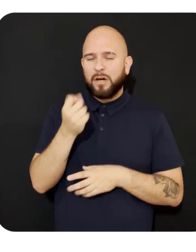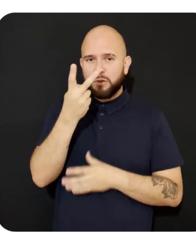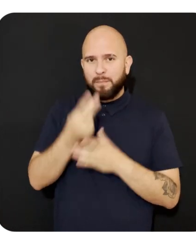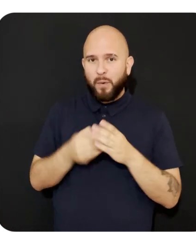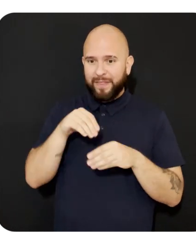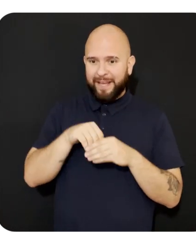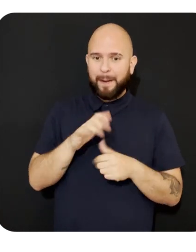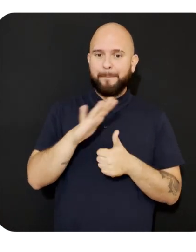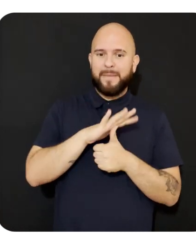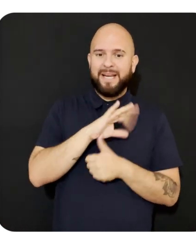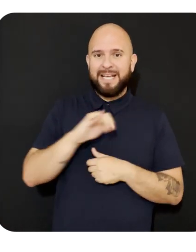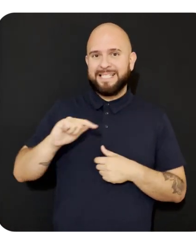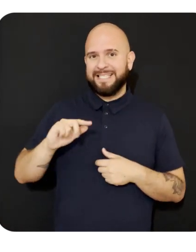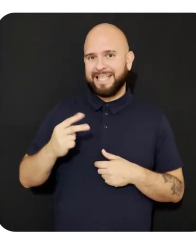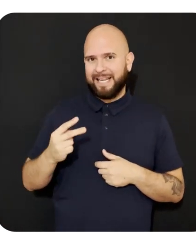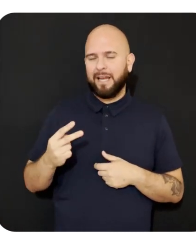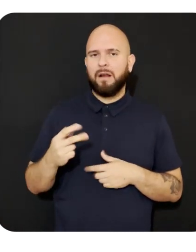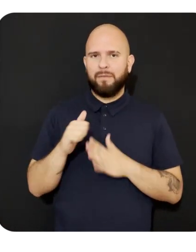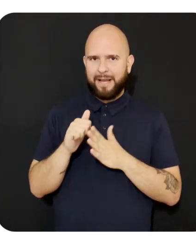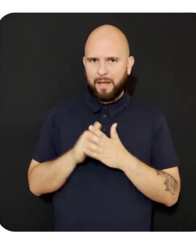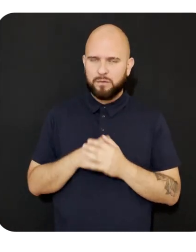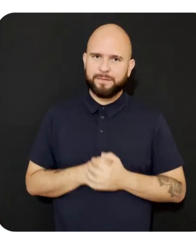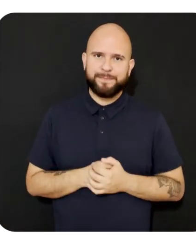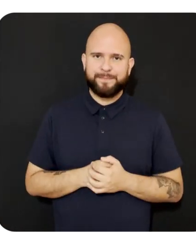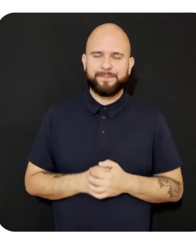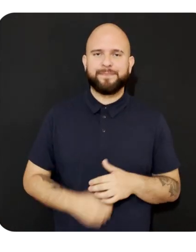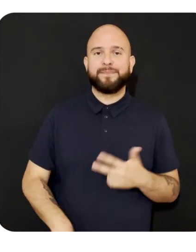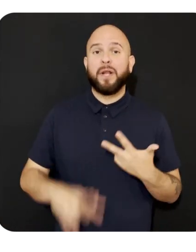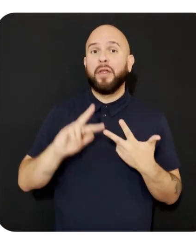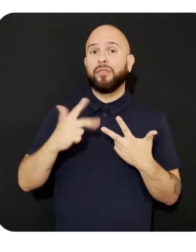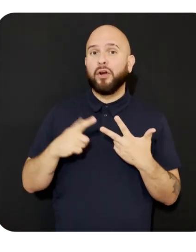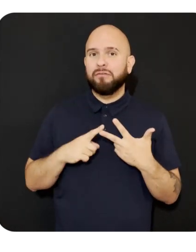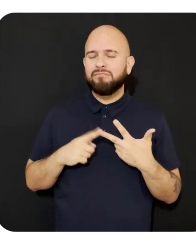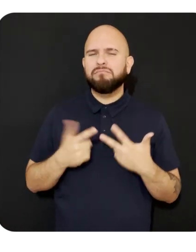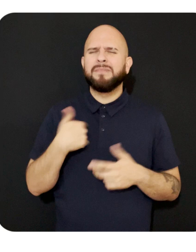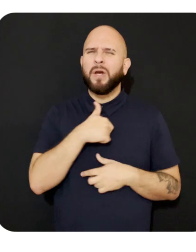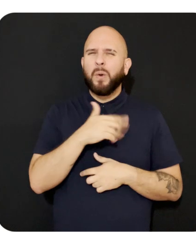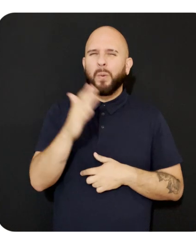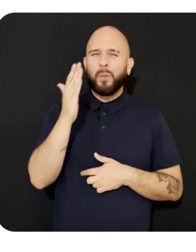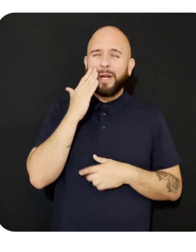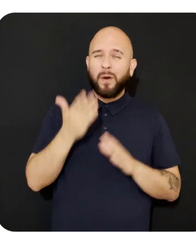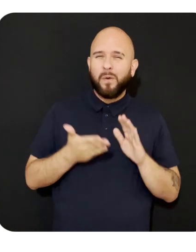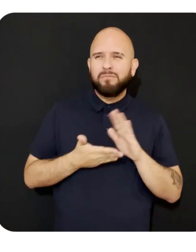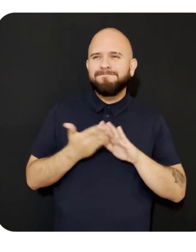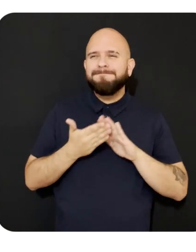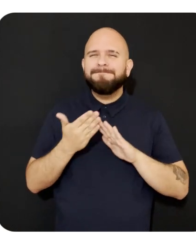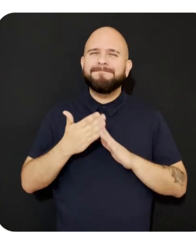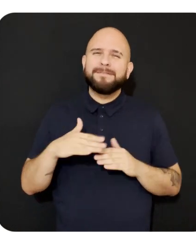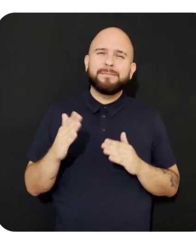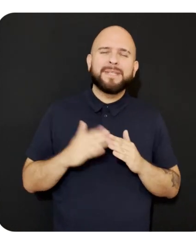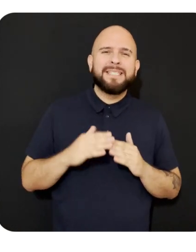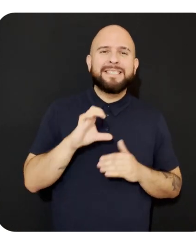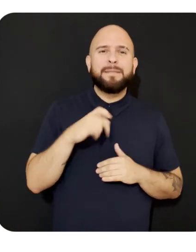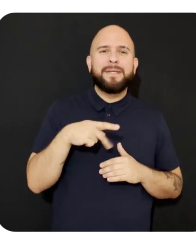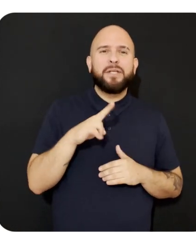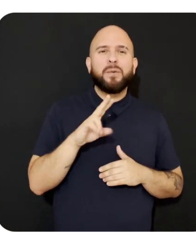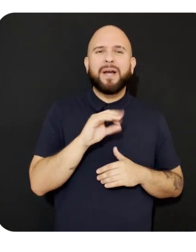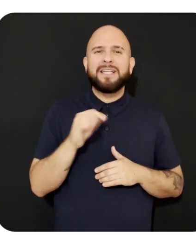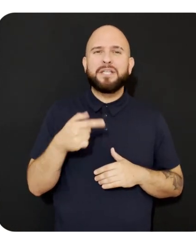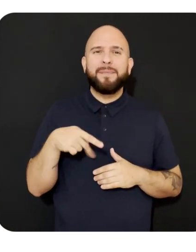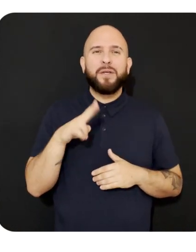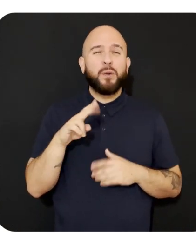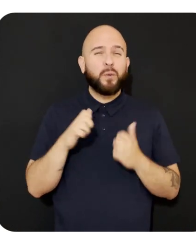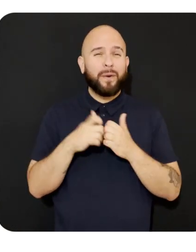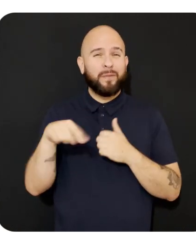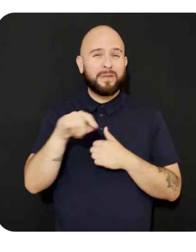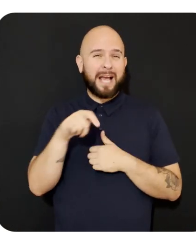secondary or testing accounts. And third, we know that optimizing CPU and GPU in apps with complex layer